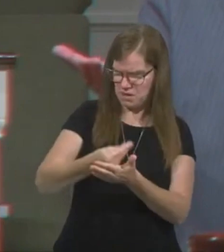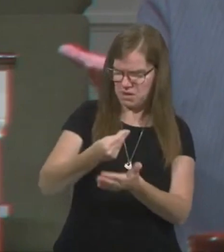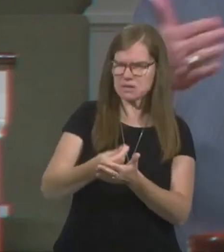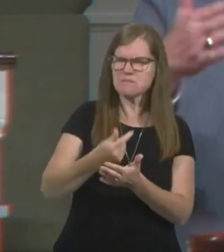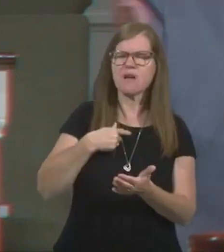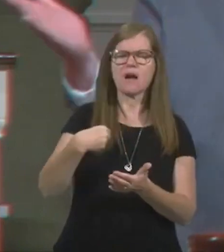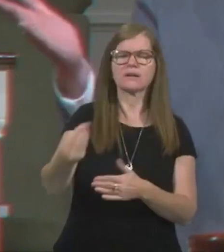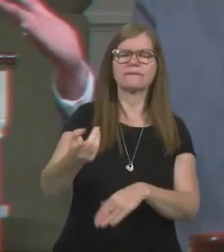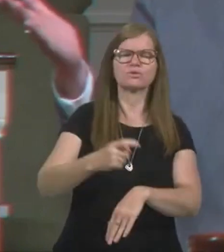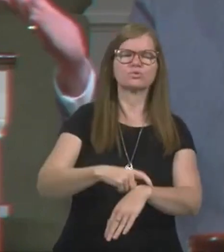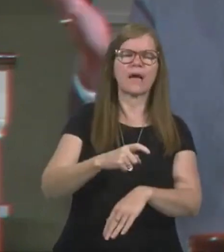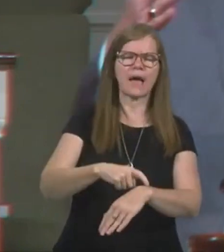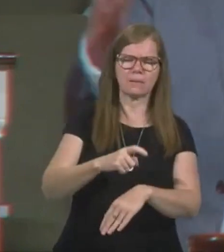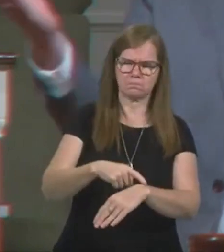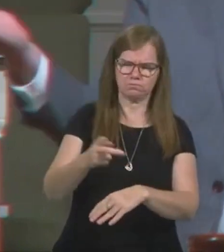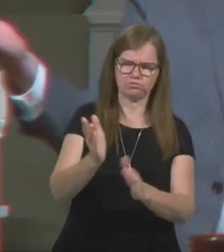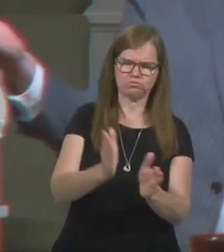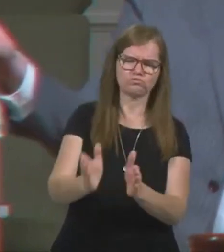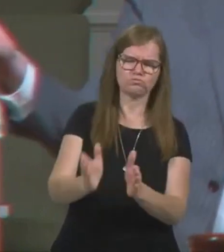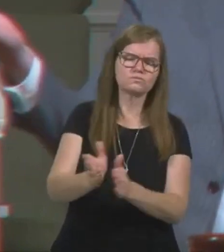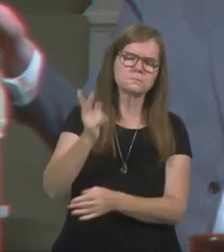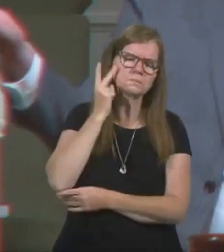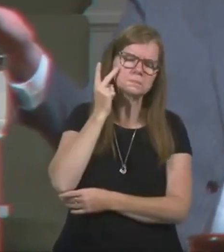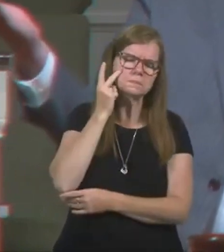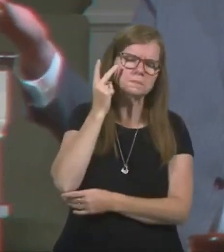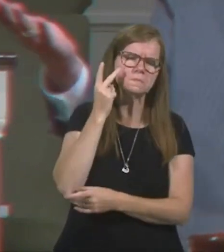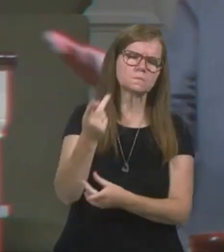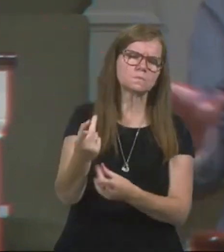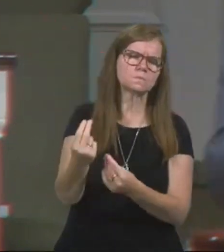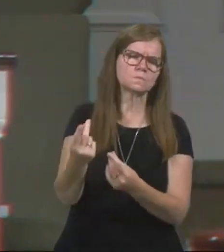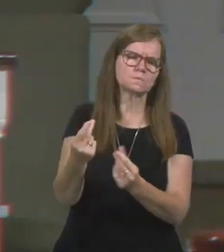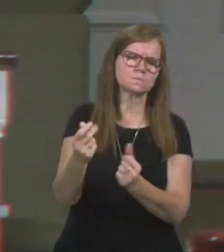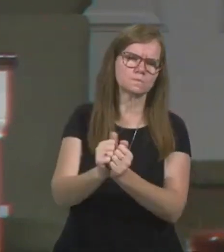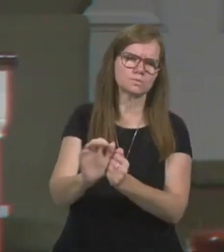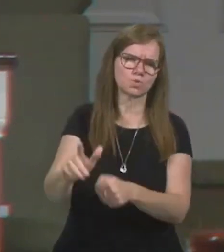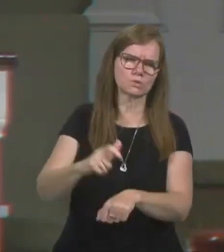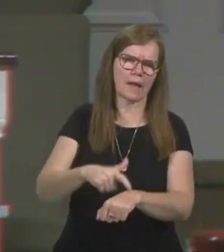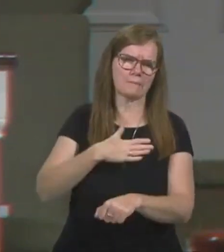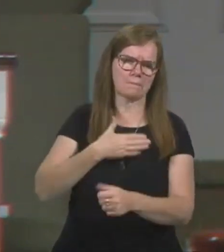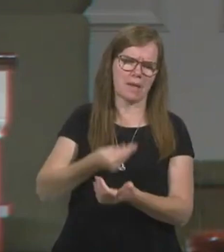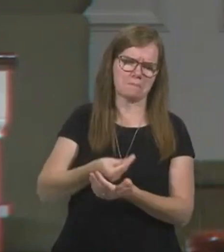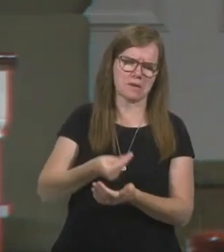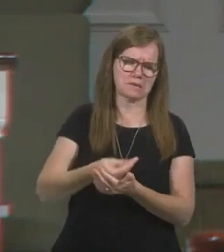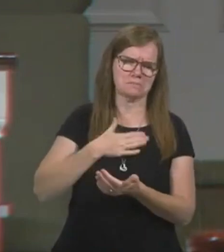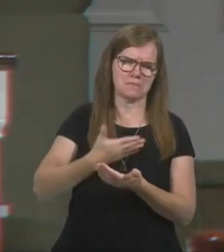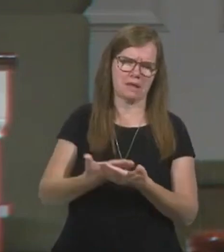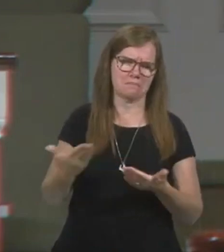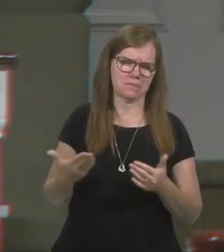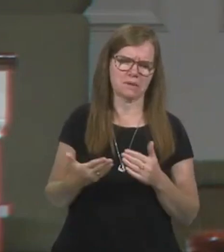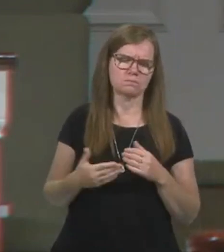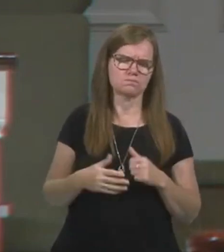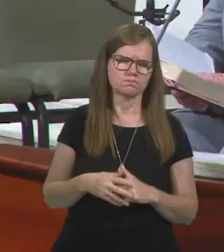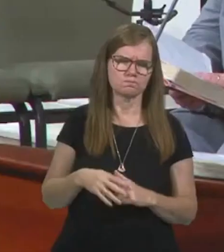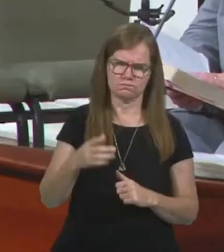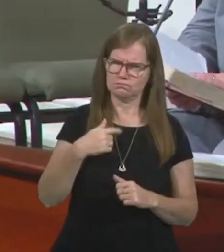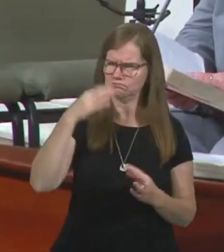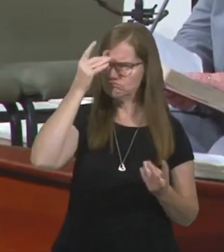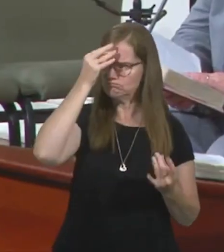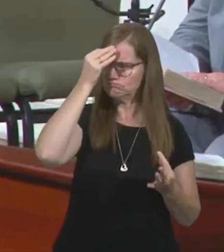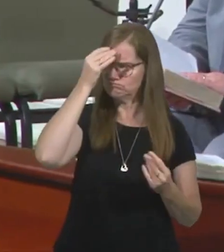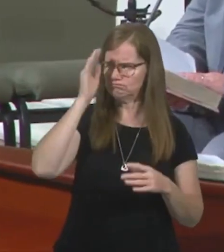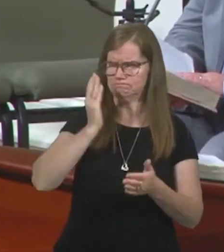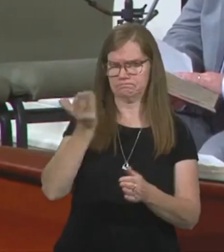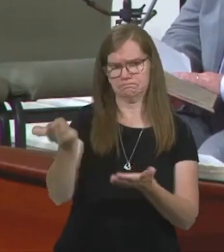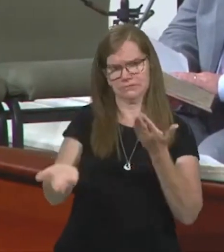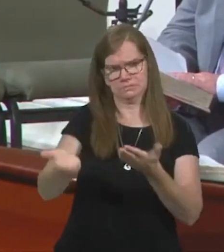time. Get your books together. I want to see what you're doing with your time and with my money and my possessions. Because I'm thinking about